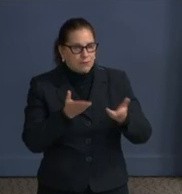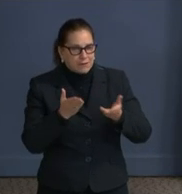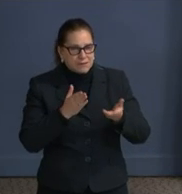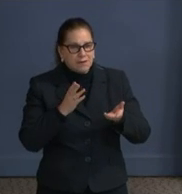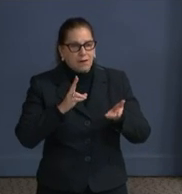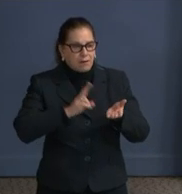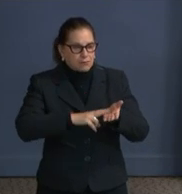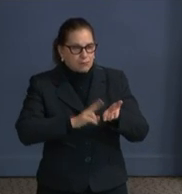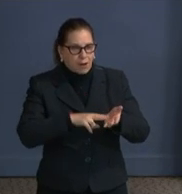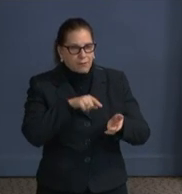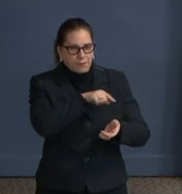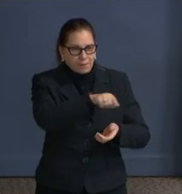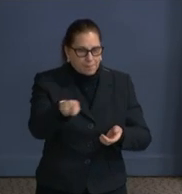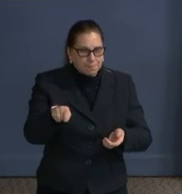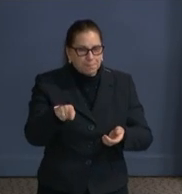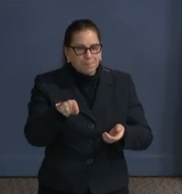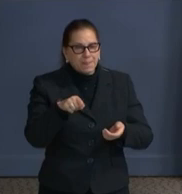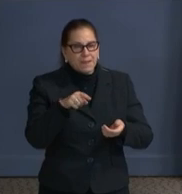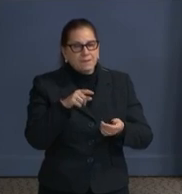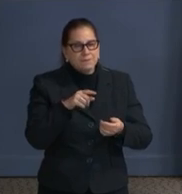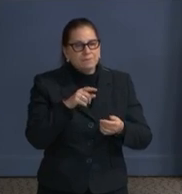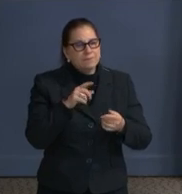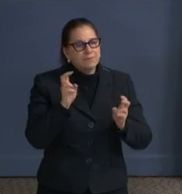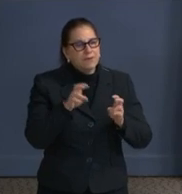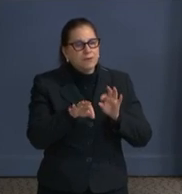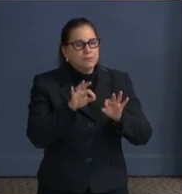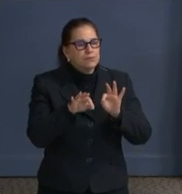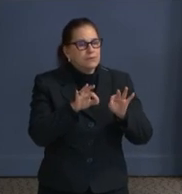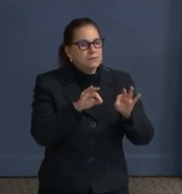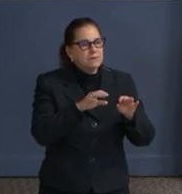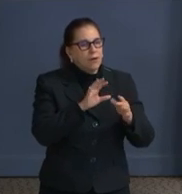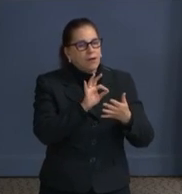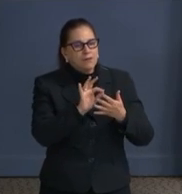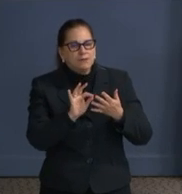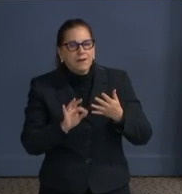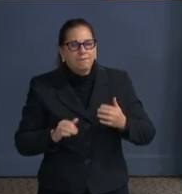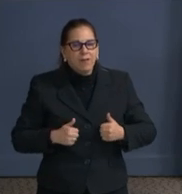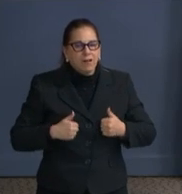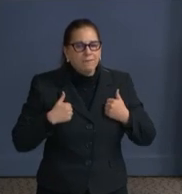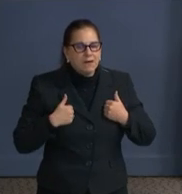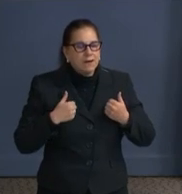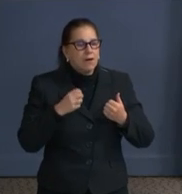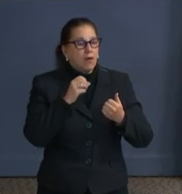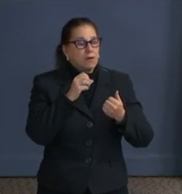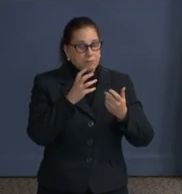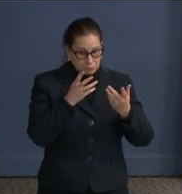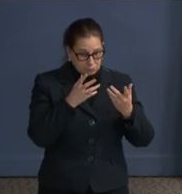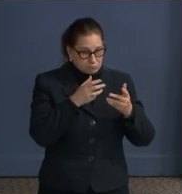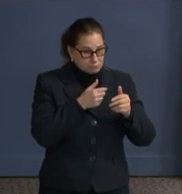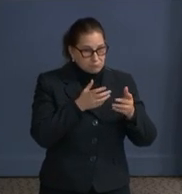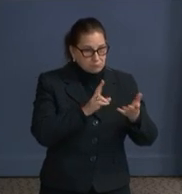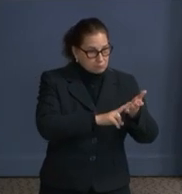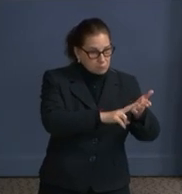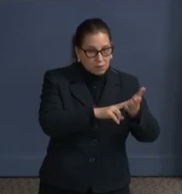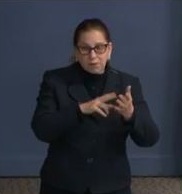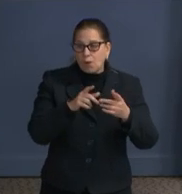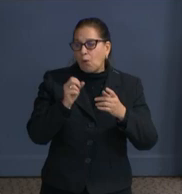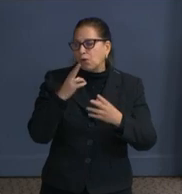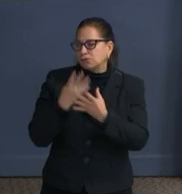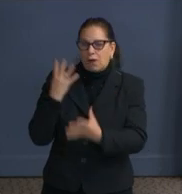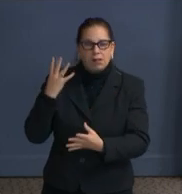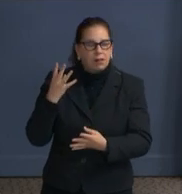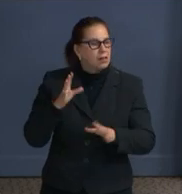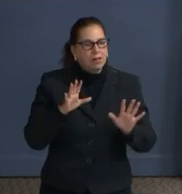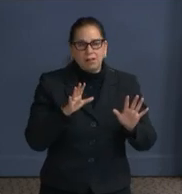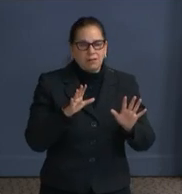as an alternative to residential care or detention. So thank you, Linda, for